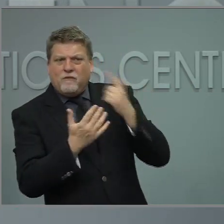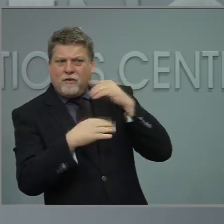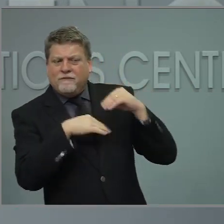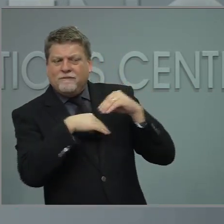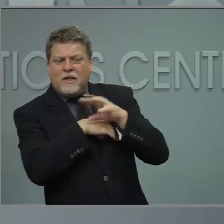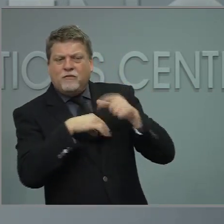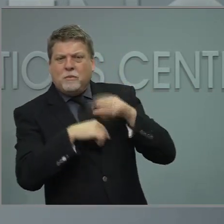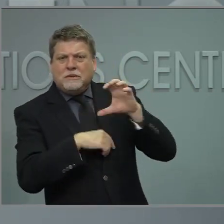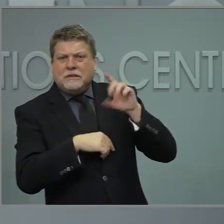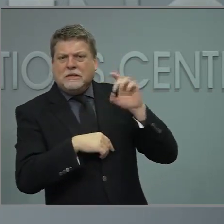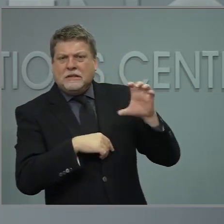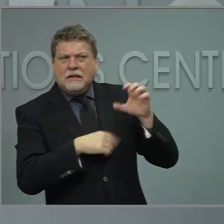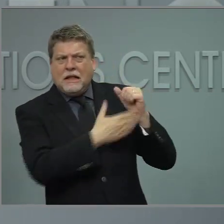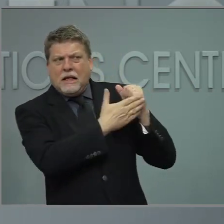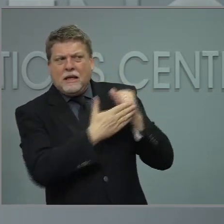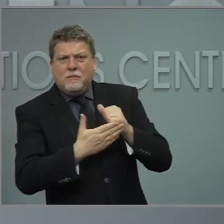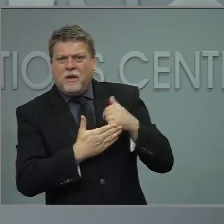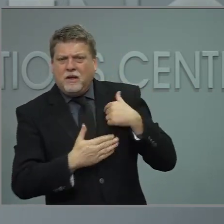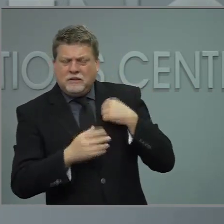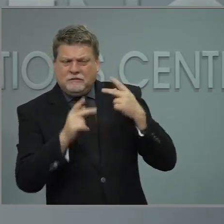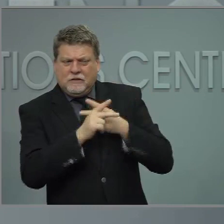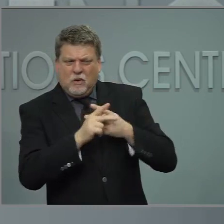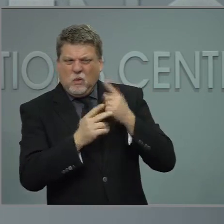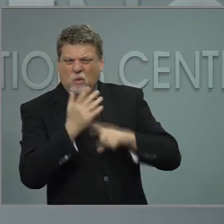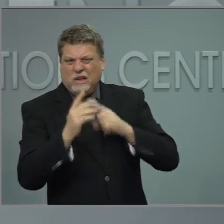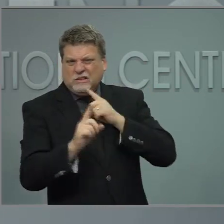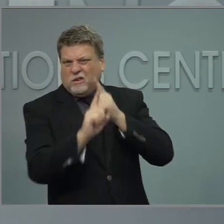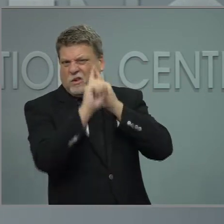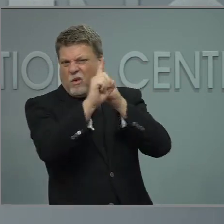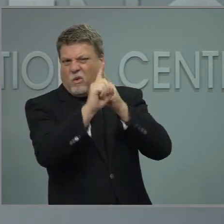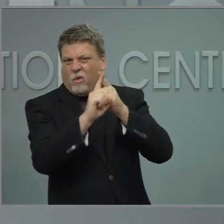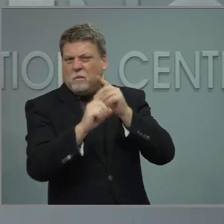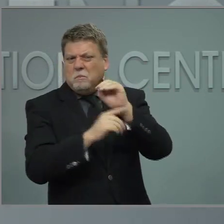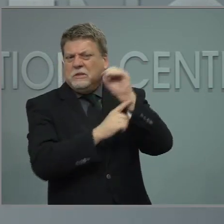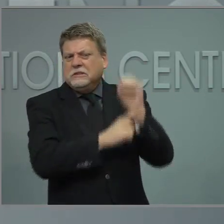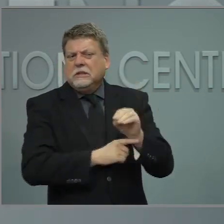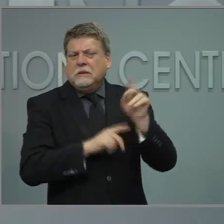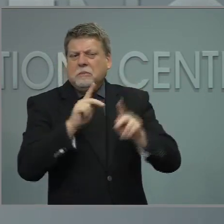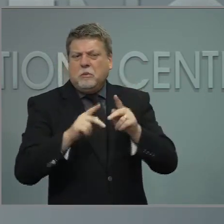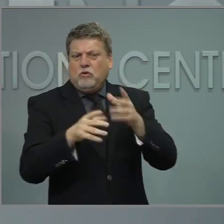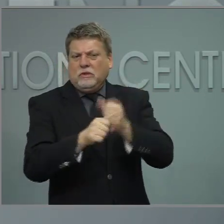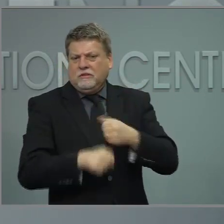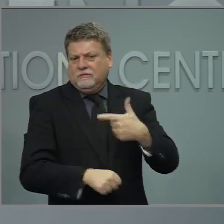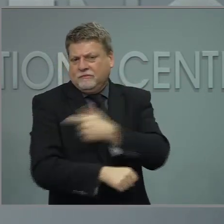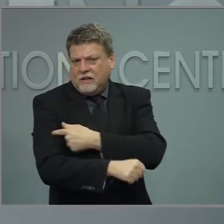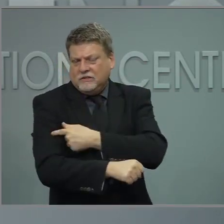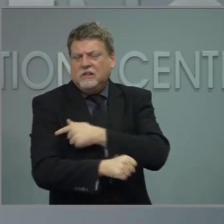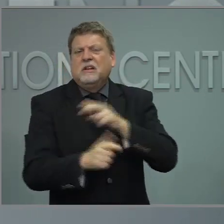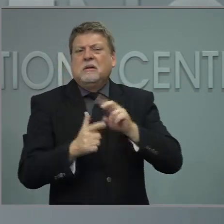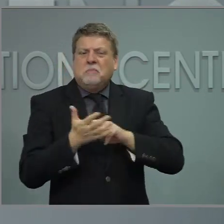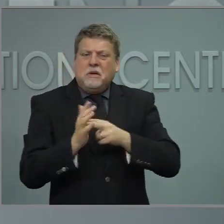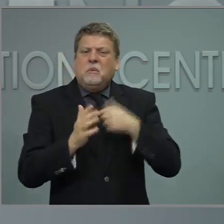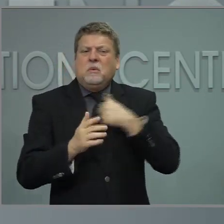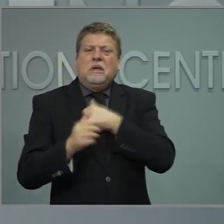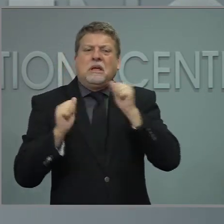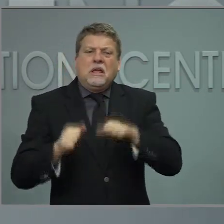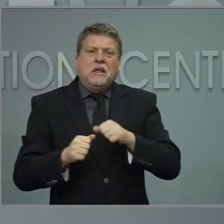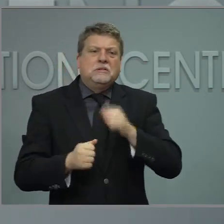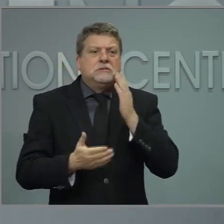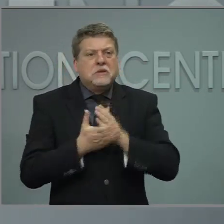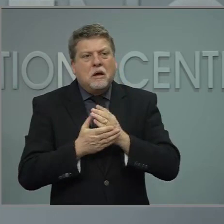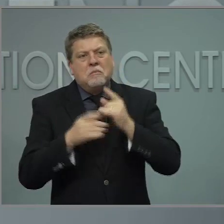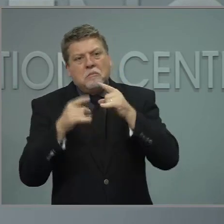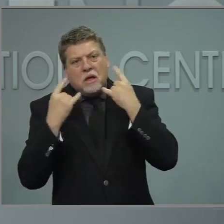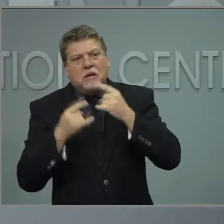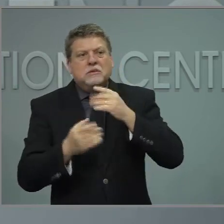some goals for us to make sure that we are getting as many folks as we can. I'm very proud of the work we've done to be both fast